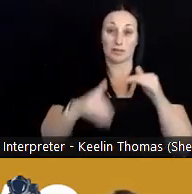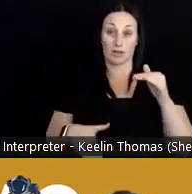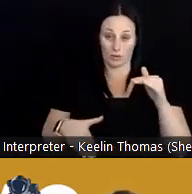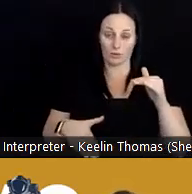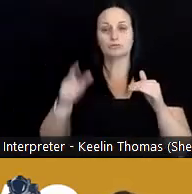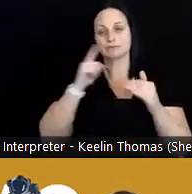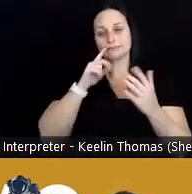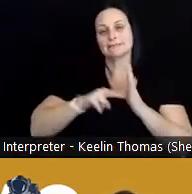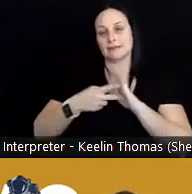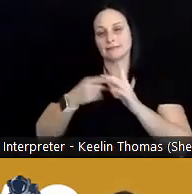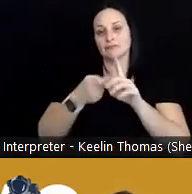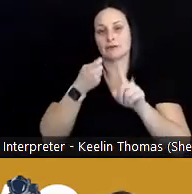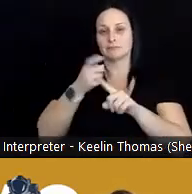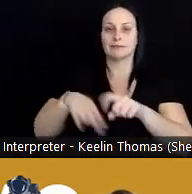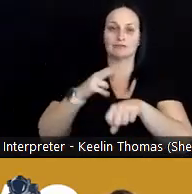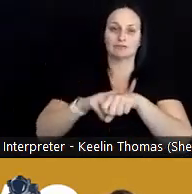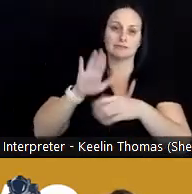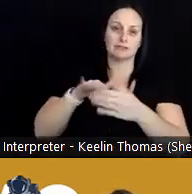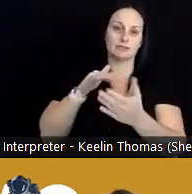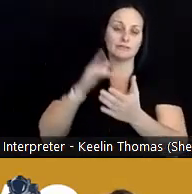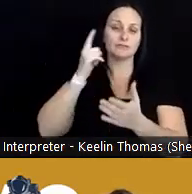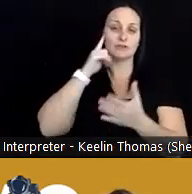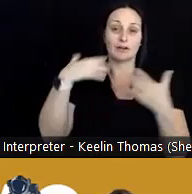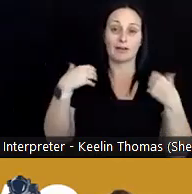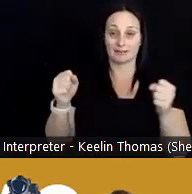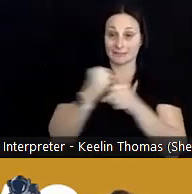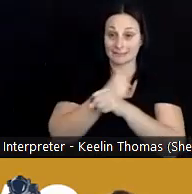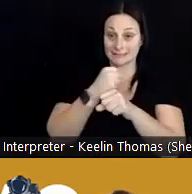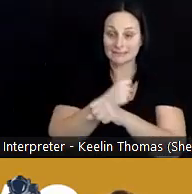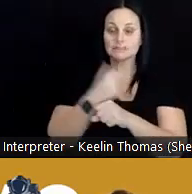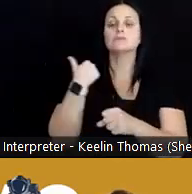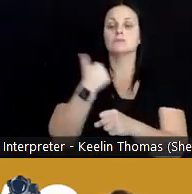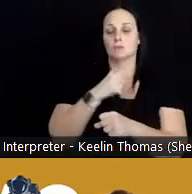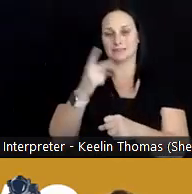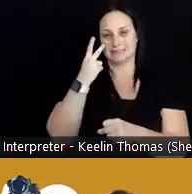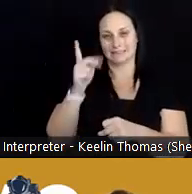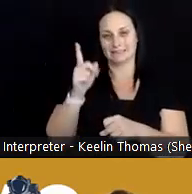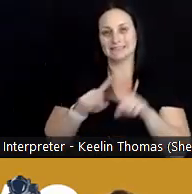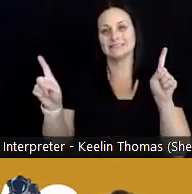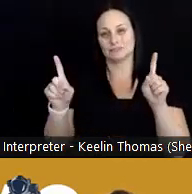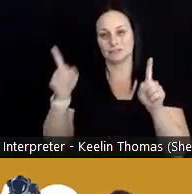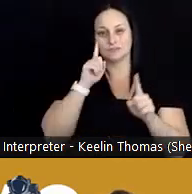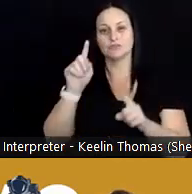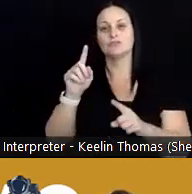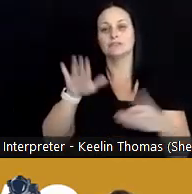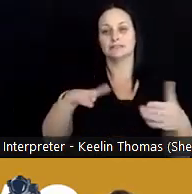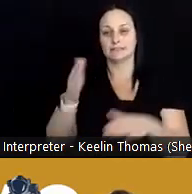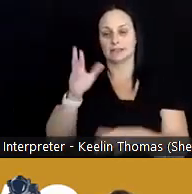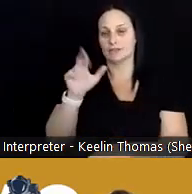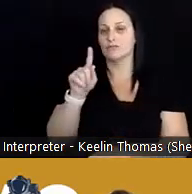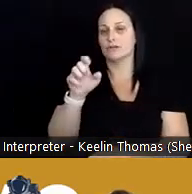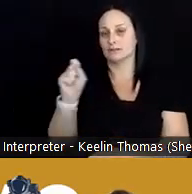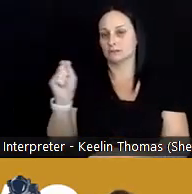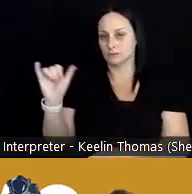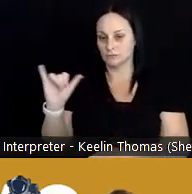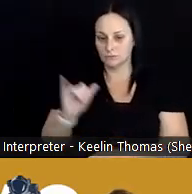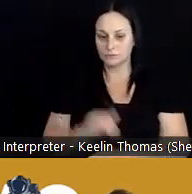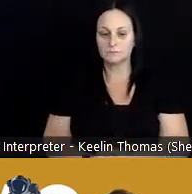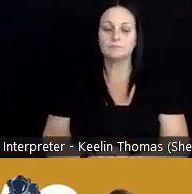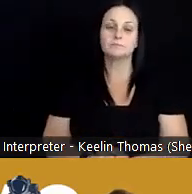defined by our National Center for Health Statistics, we also see differences in death rates. And we